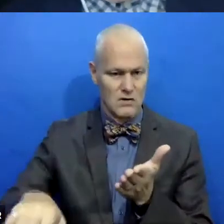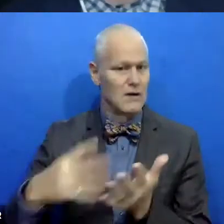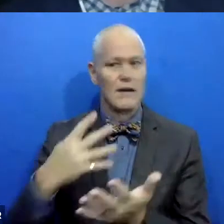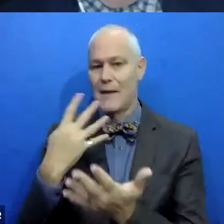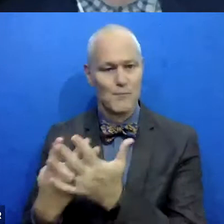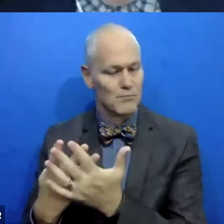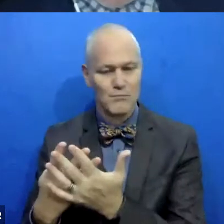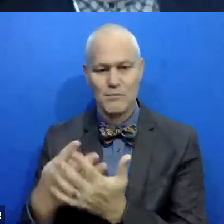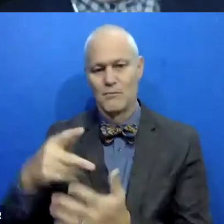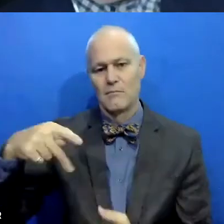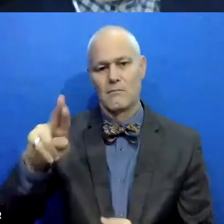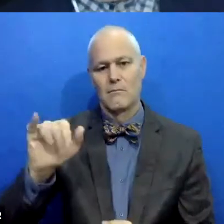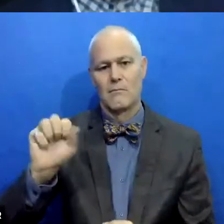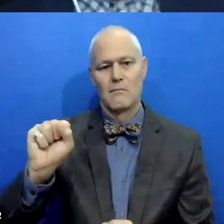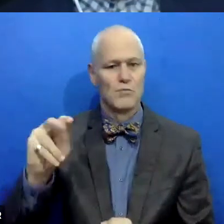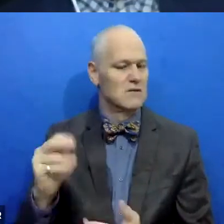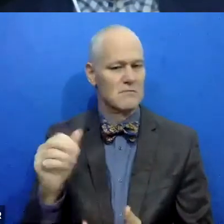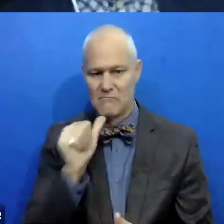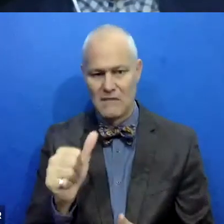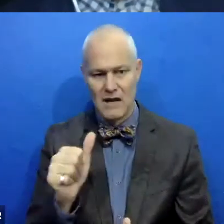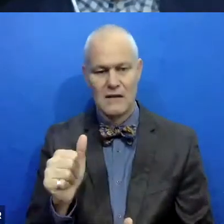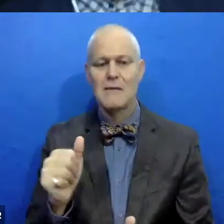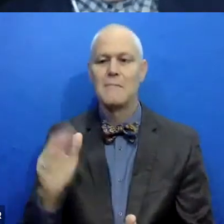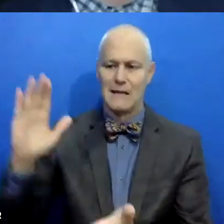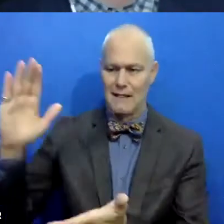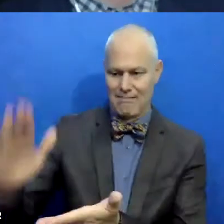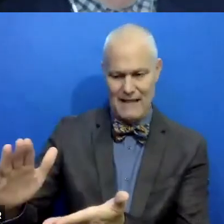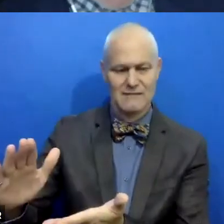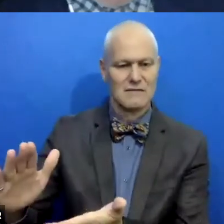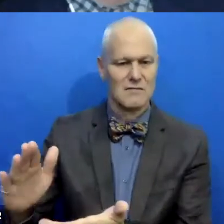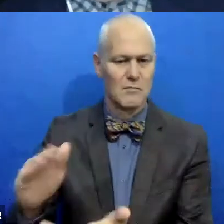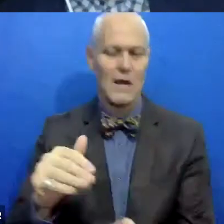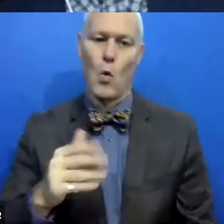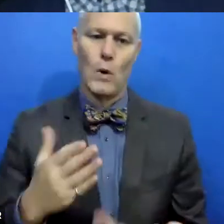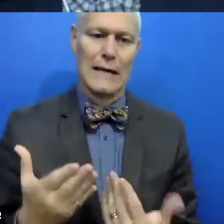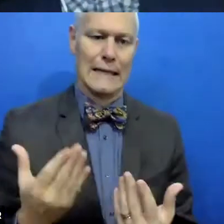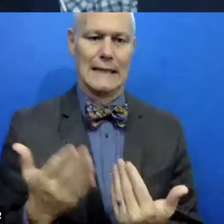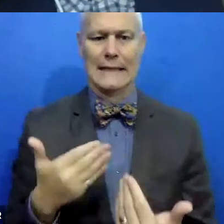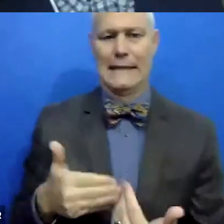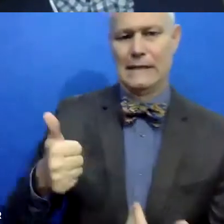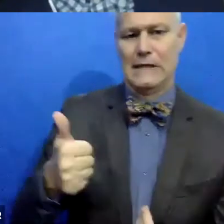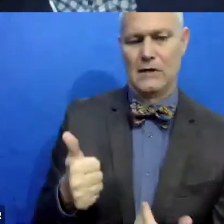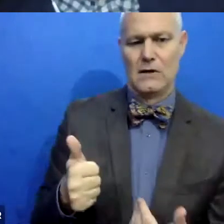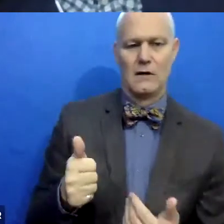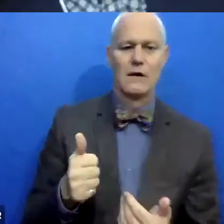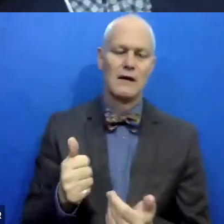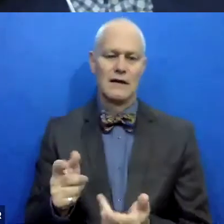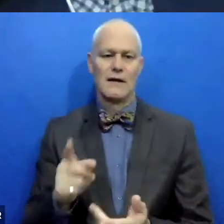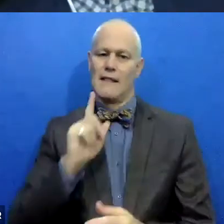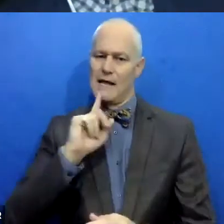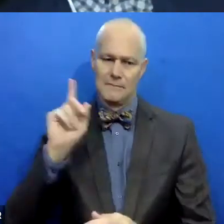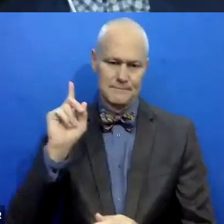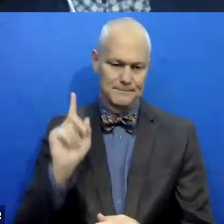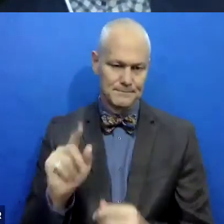face, uh, something that feels a lot less arduous to them than what, what the sentencing guidelines in Minnesota, um,